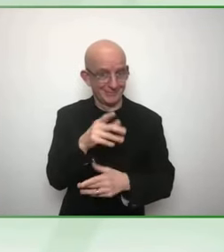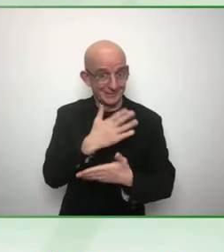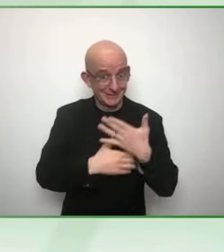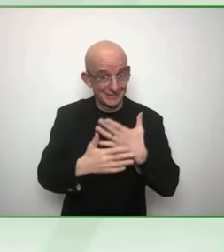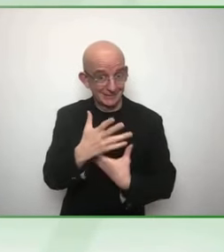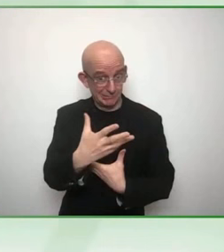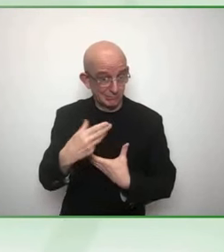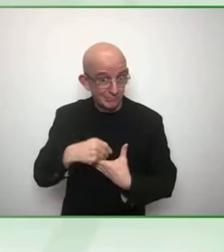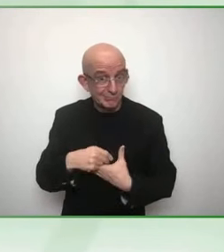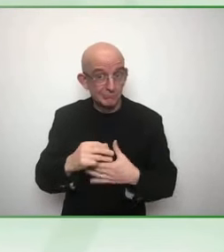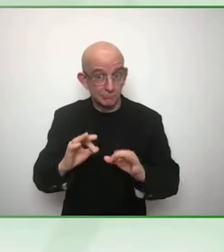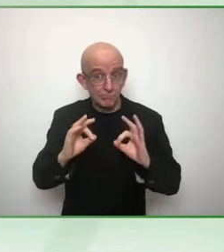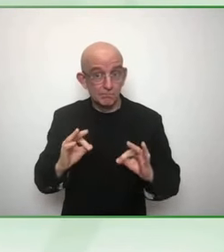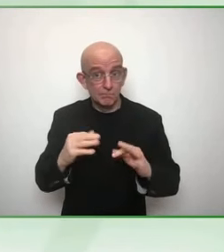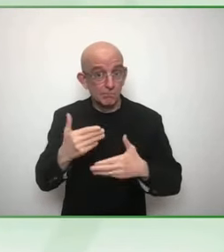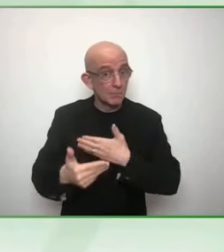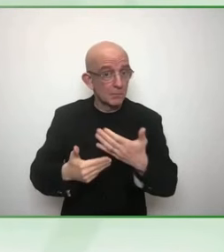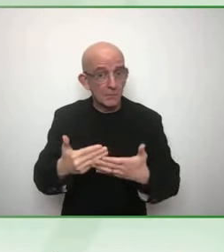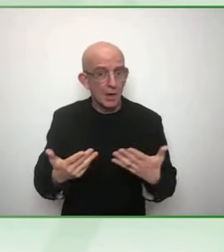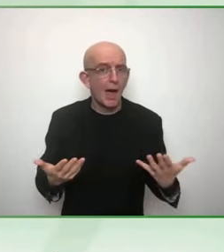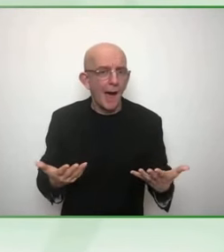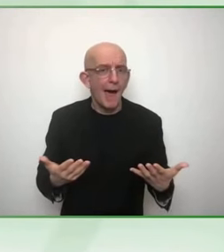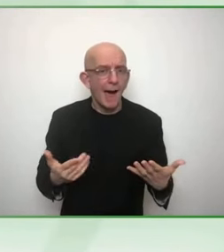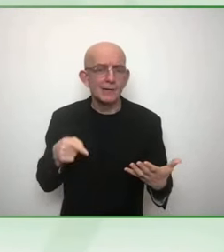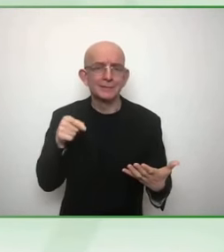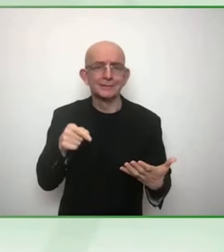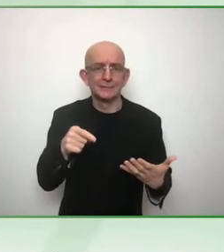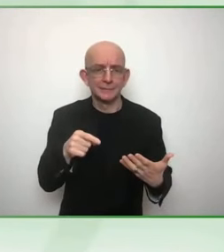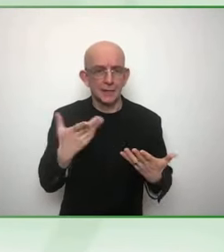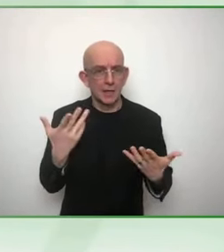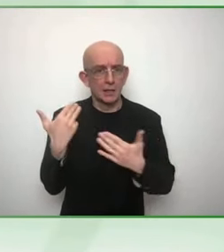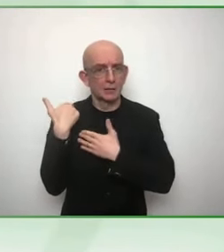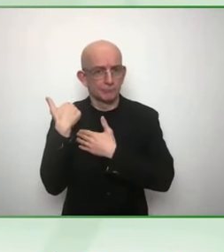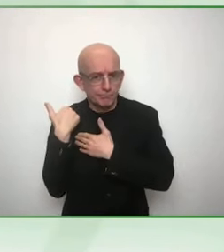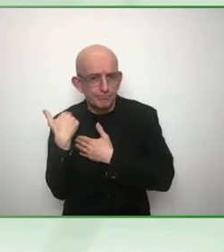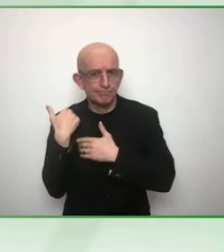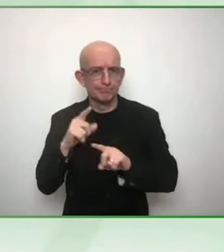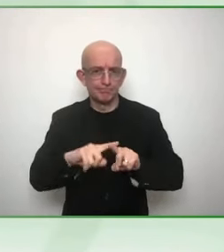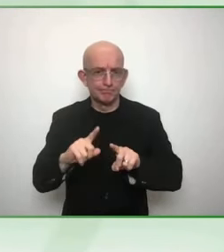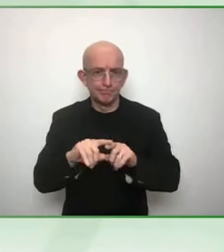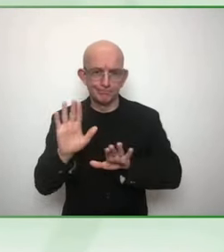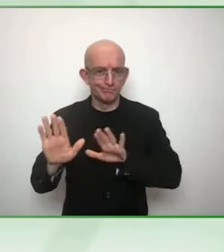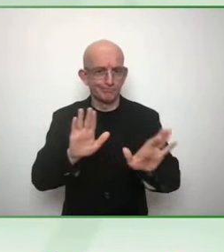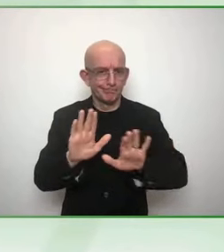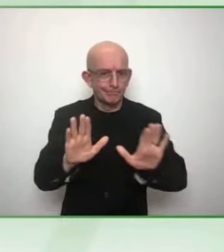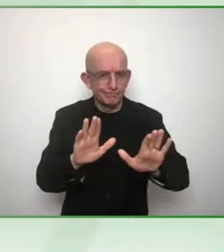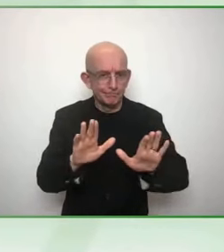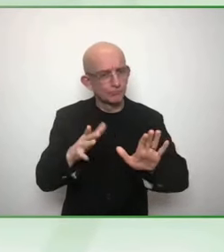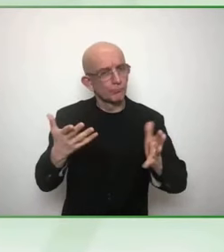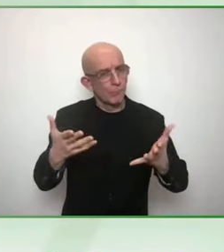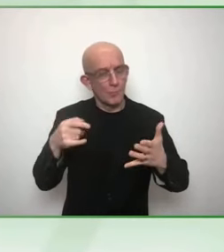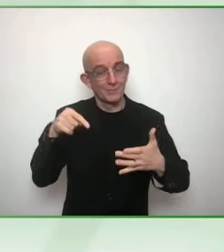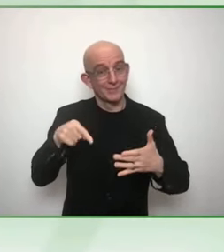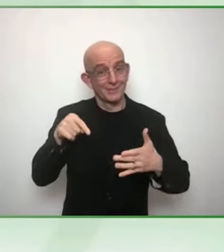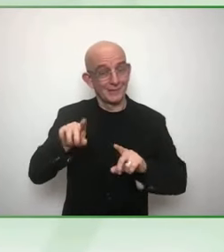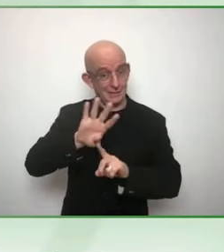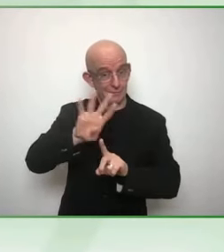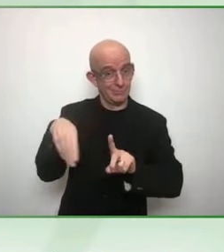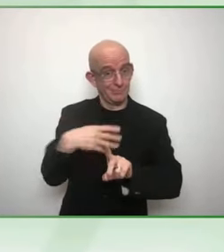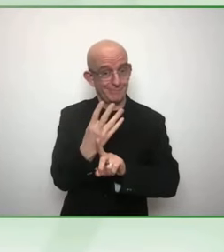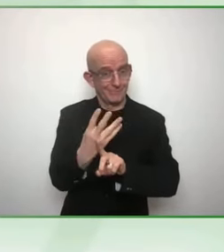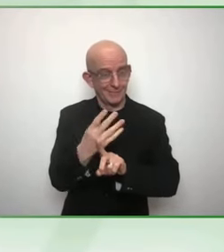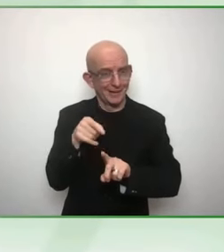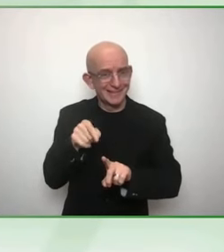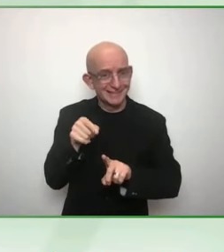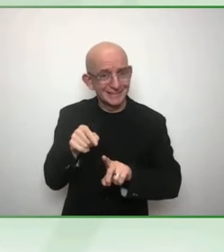to the headquarter. The perfect example of data, which is very important, but which